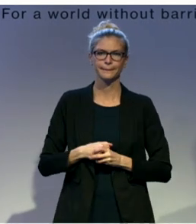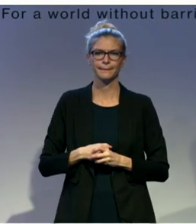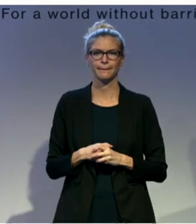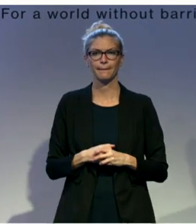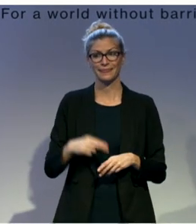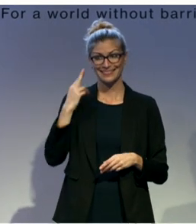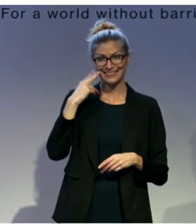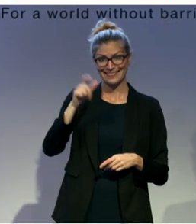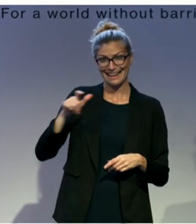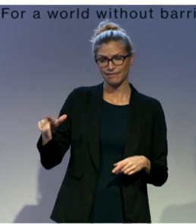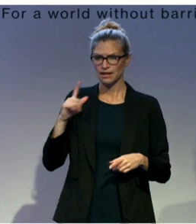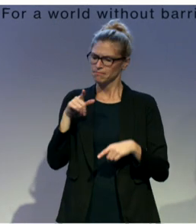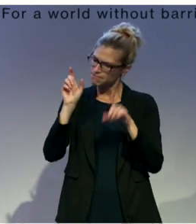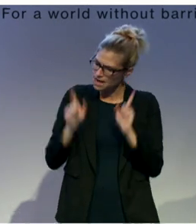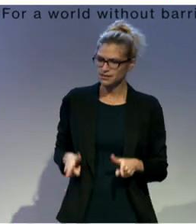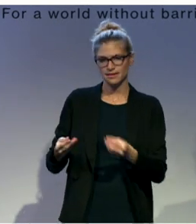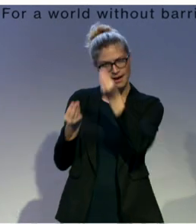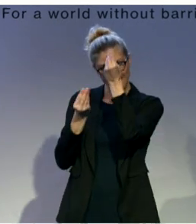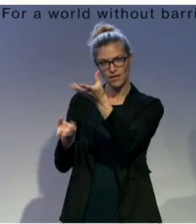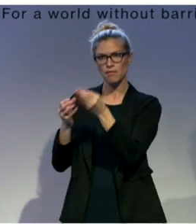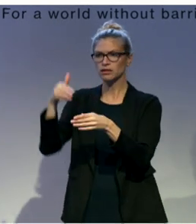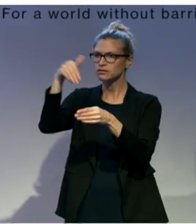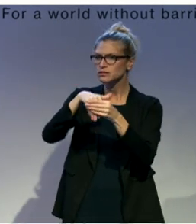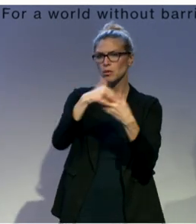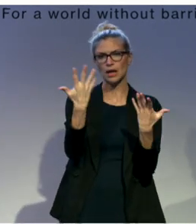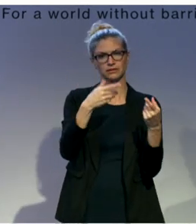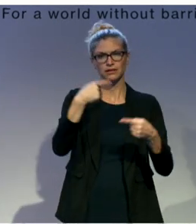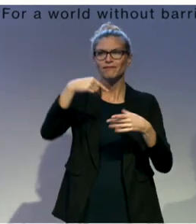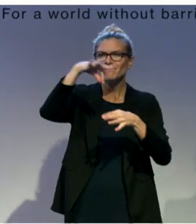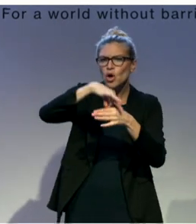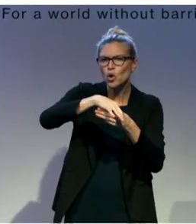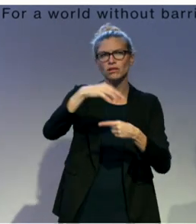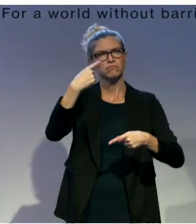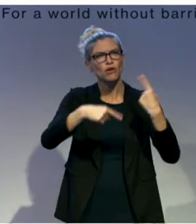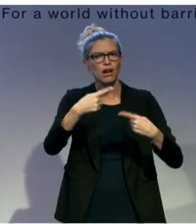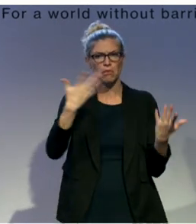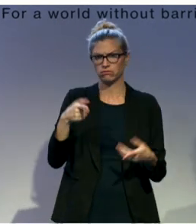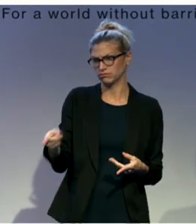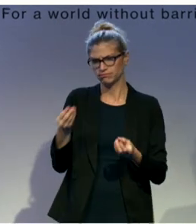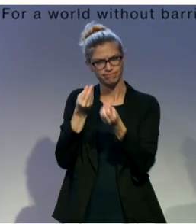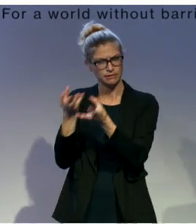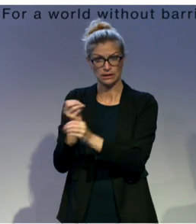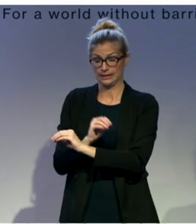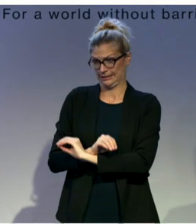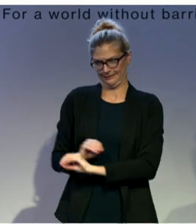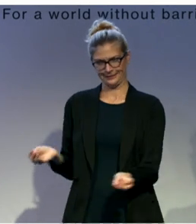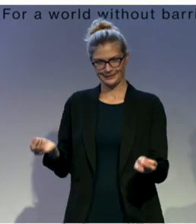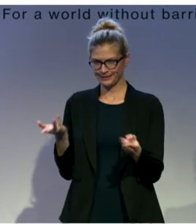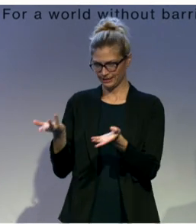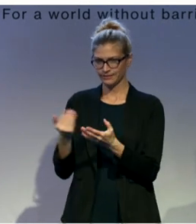easy, we started looking more closely at the issue to try and find a solution that would be appropriate. What made it particularly